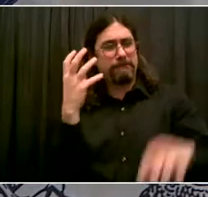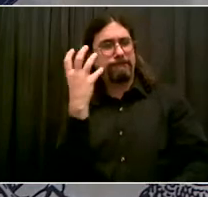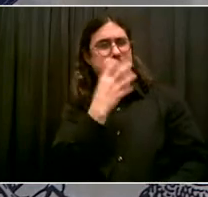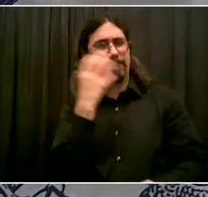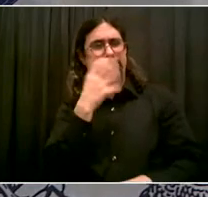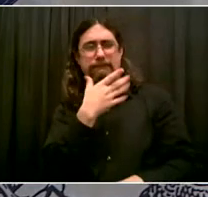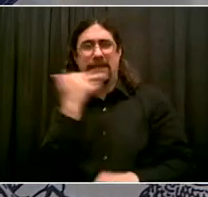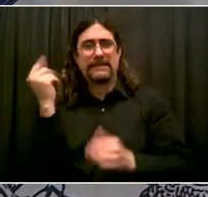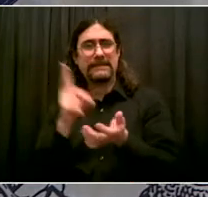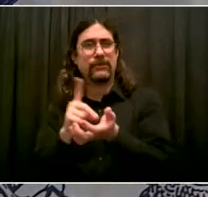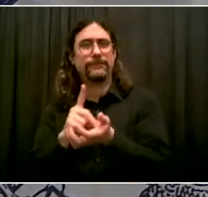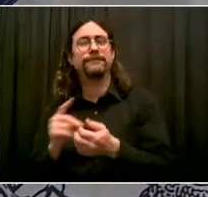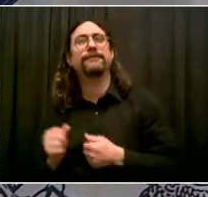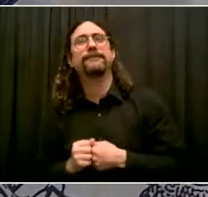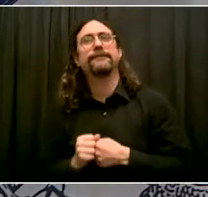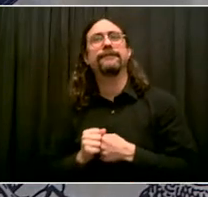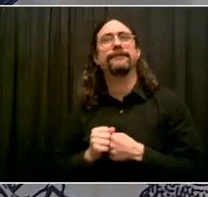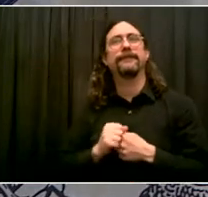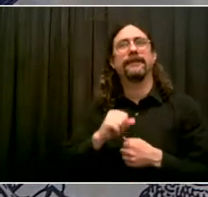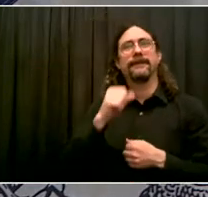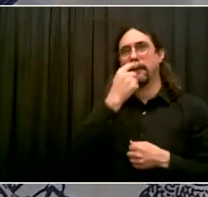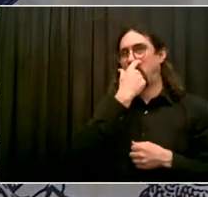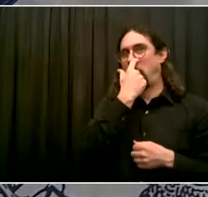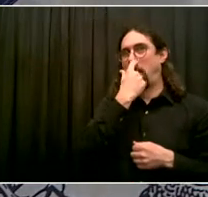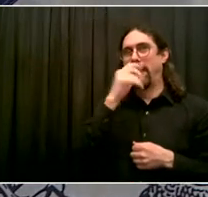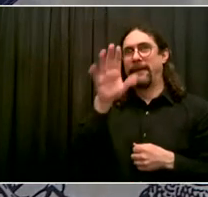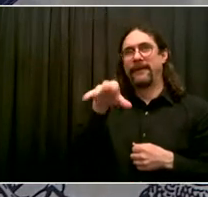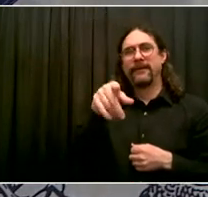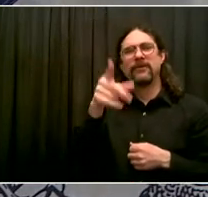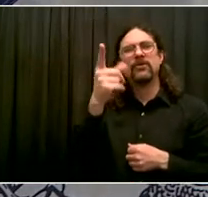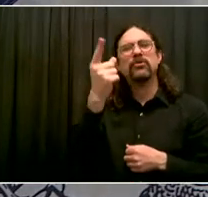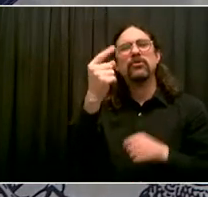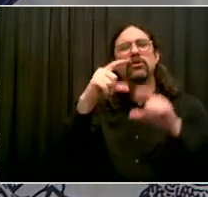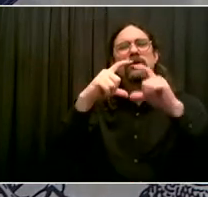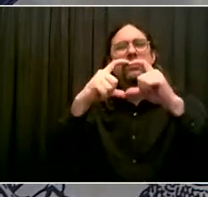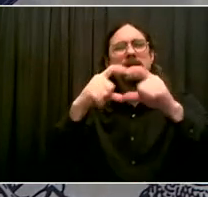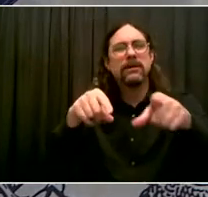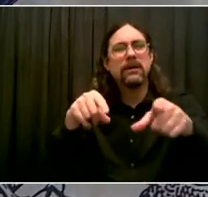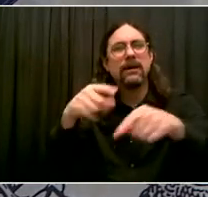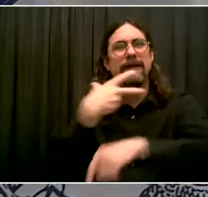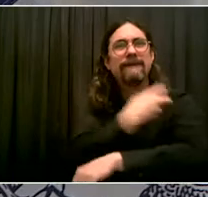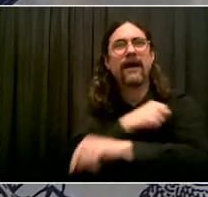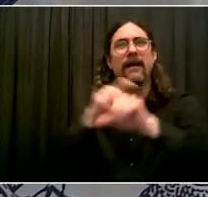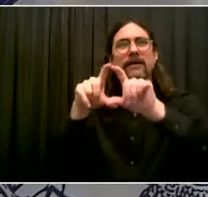traveling or I mean, that piece of paper that the doctor gives you? Yes.